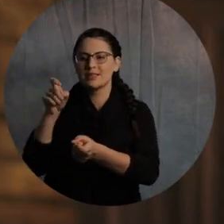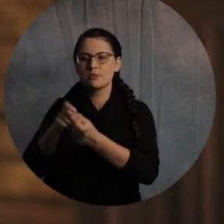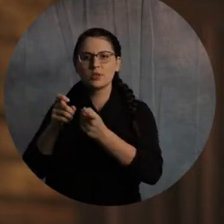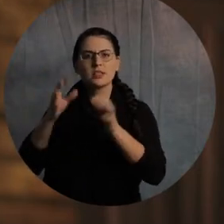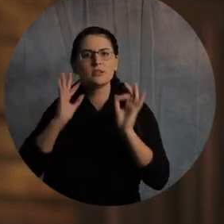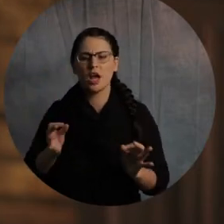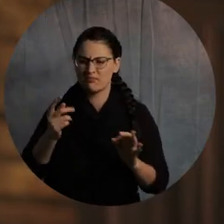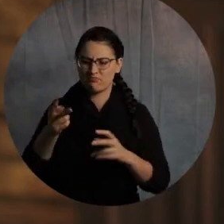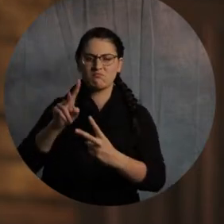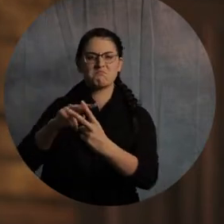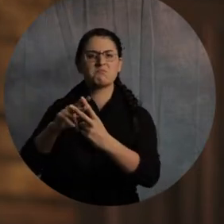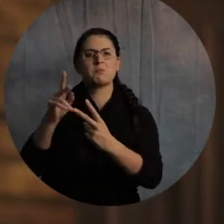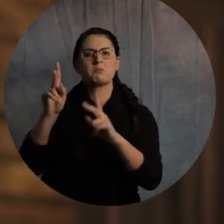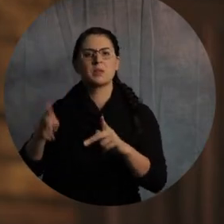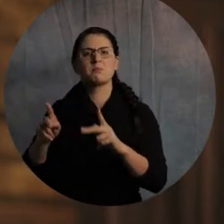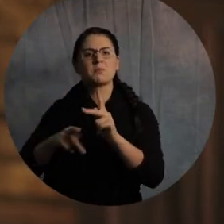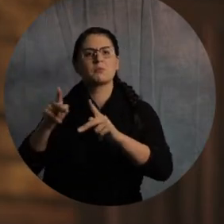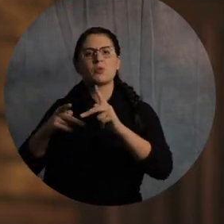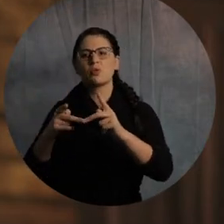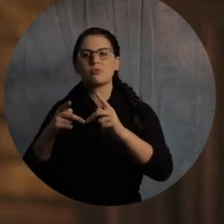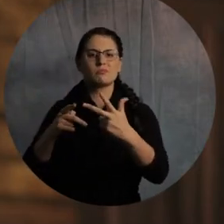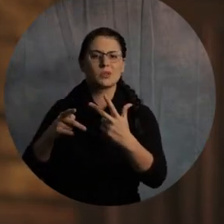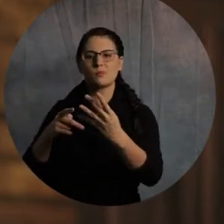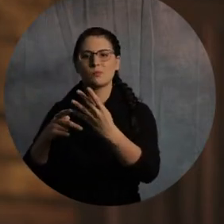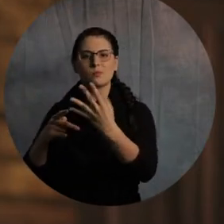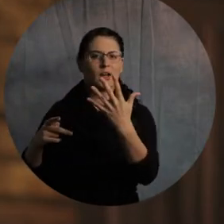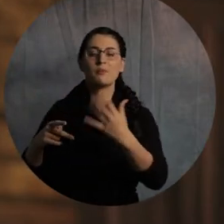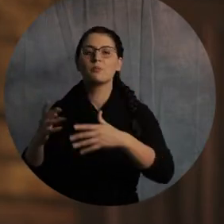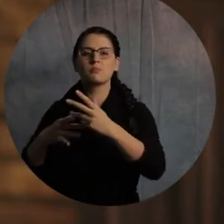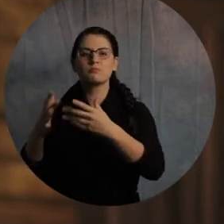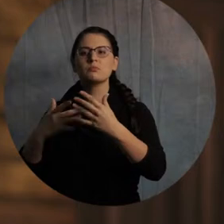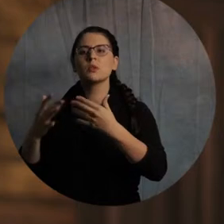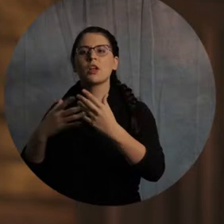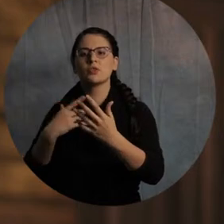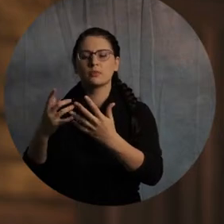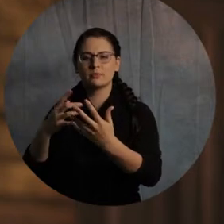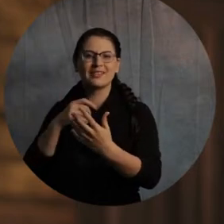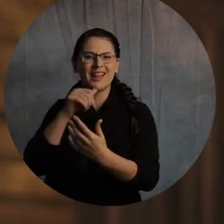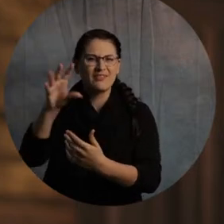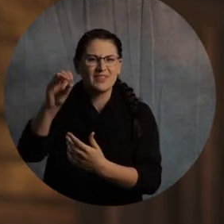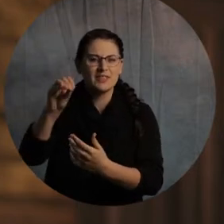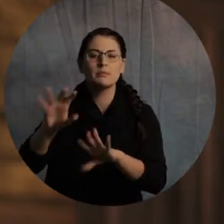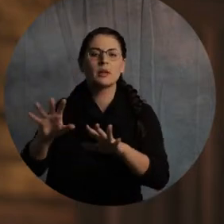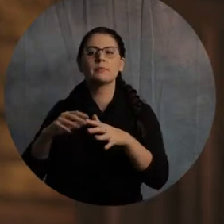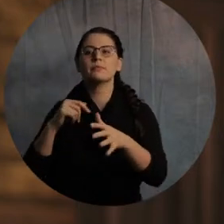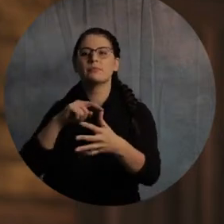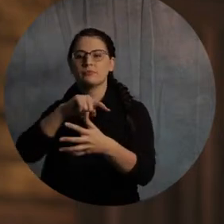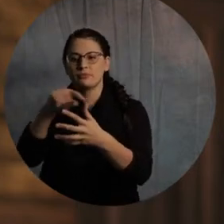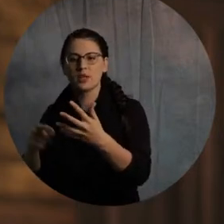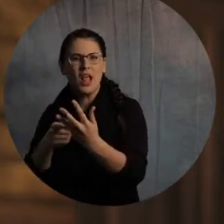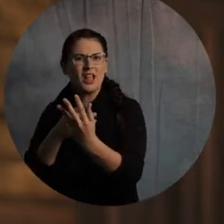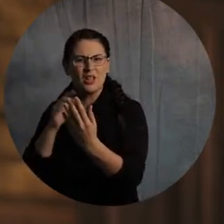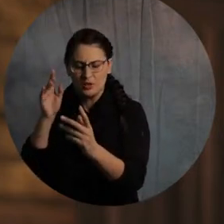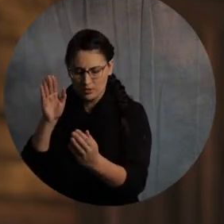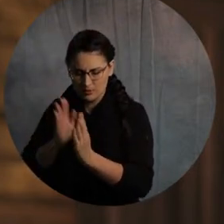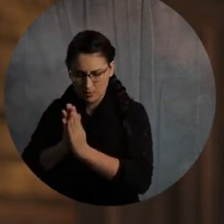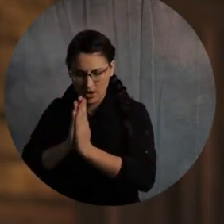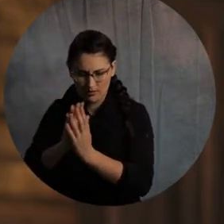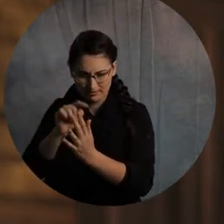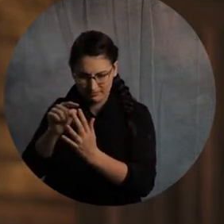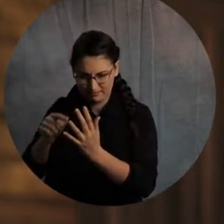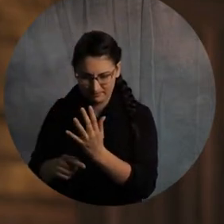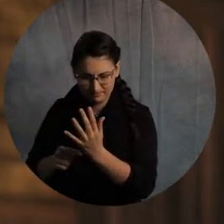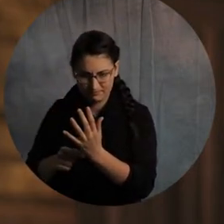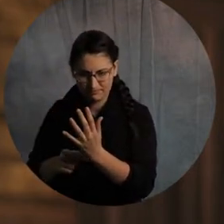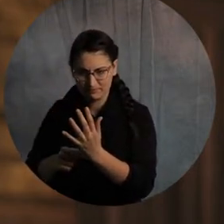going, here's the three, the four, the five, whoever it might be. Amy Kelly. Not 50. Alright? So, I love Amy. She's going to change the whole world, you know? I got...